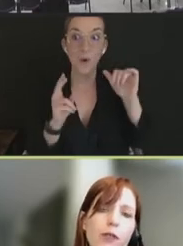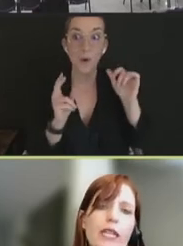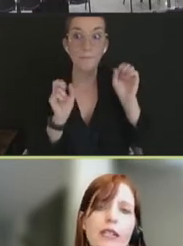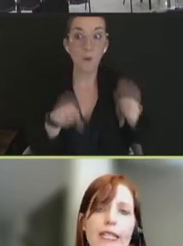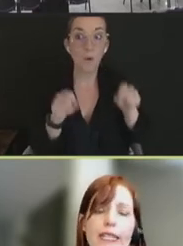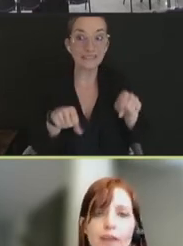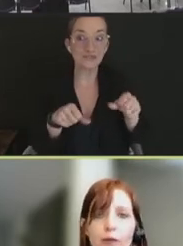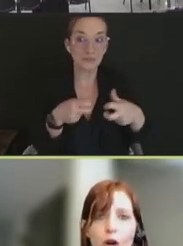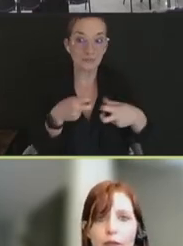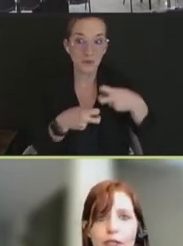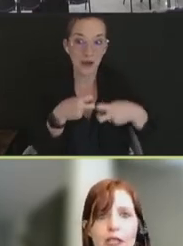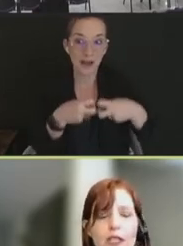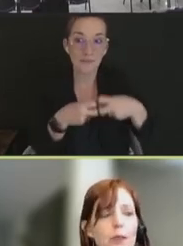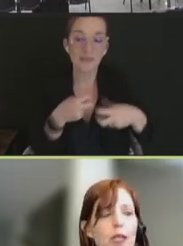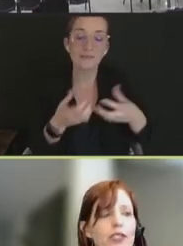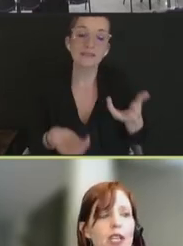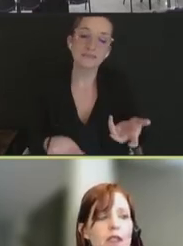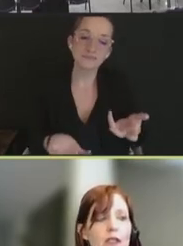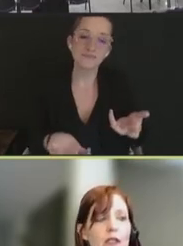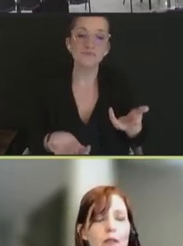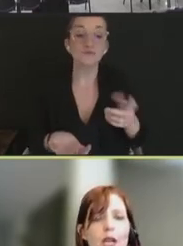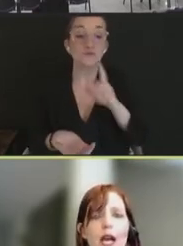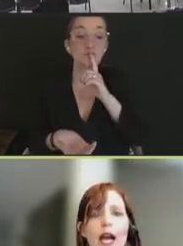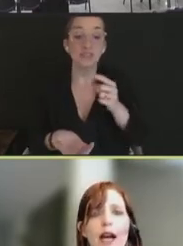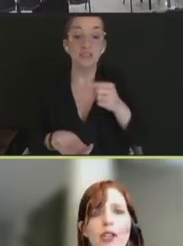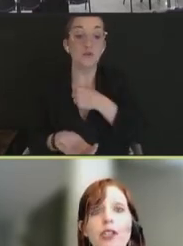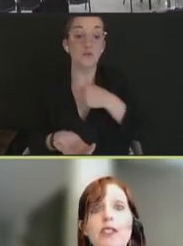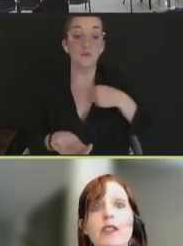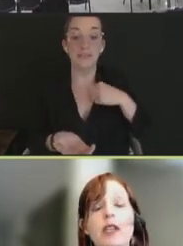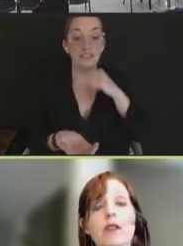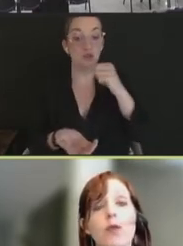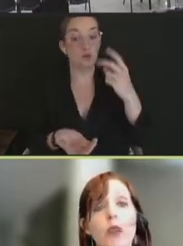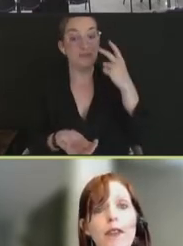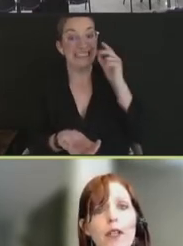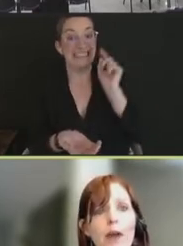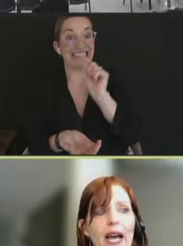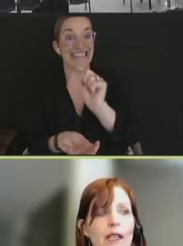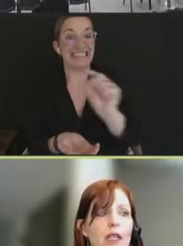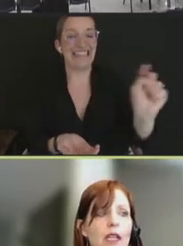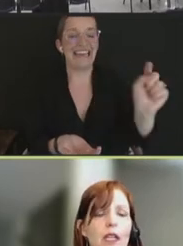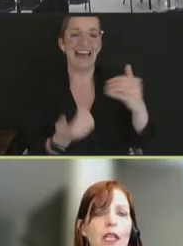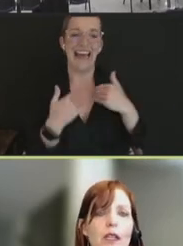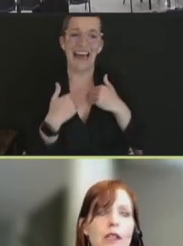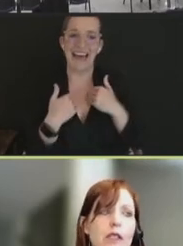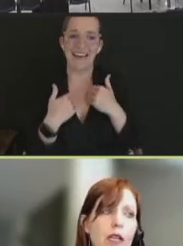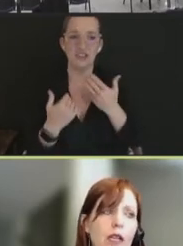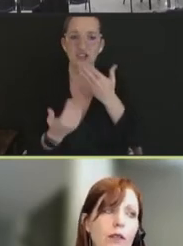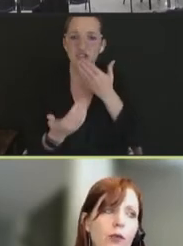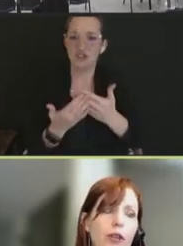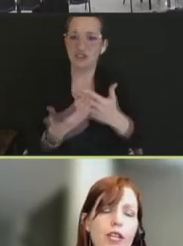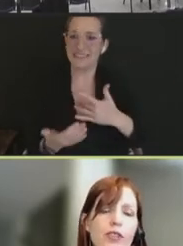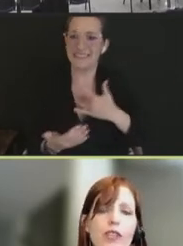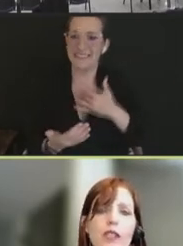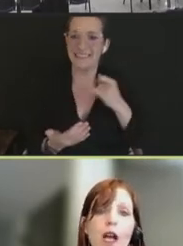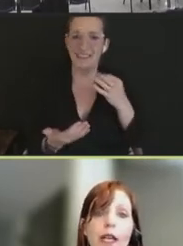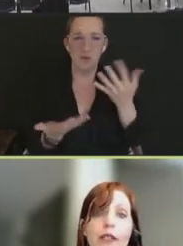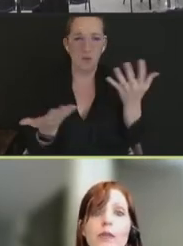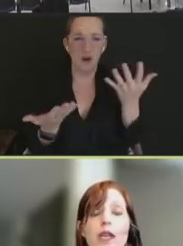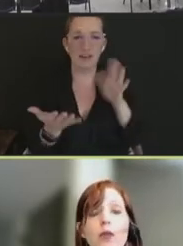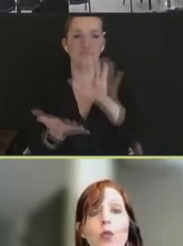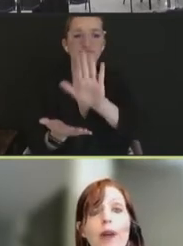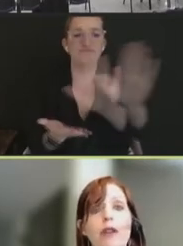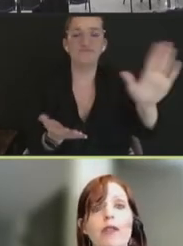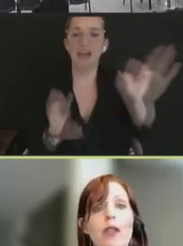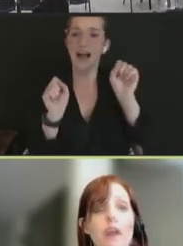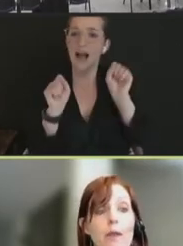of the different entities involved in these supply chain systems, have a good sense of what the capacity is for each of these items